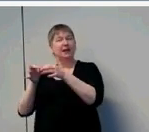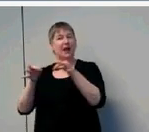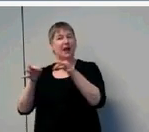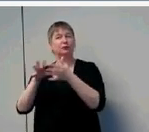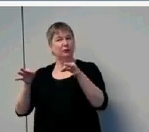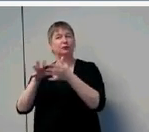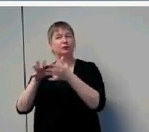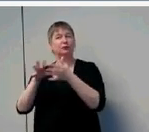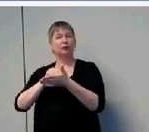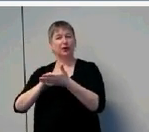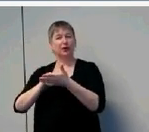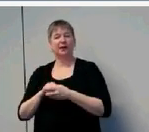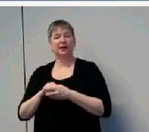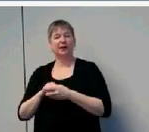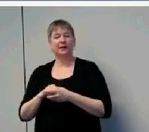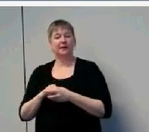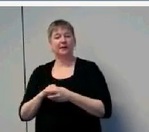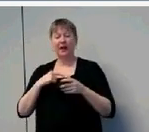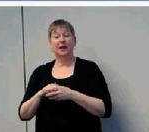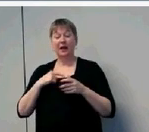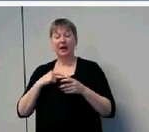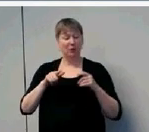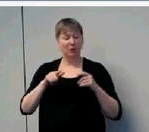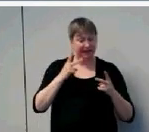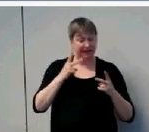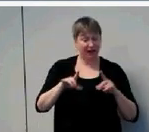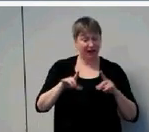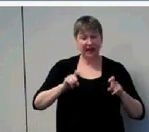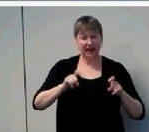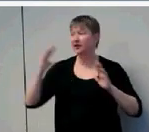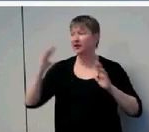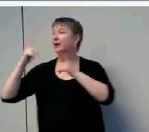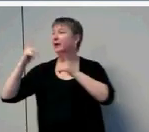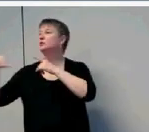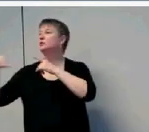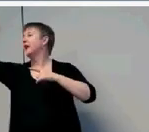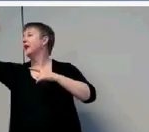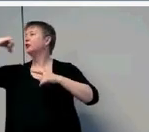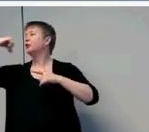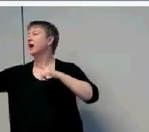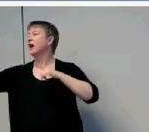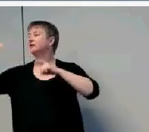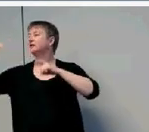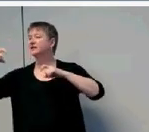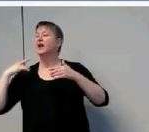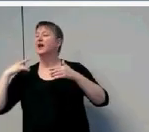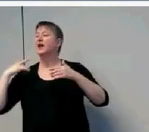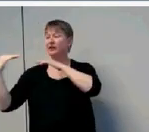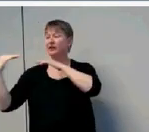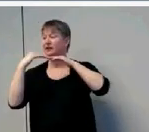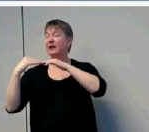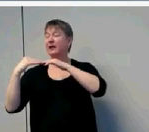by just comparing them to standardized test norms. It may underestimate their true needs, especially in